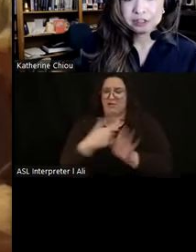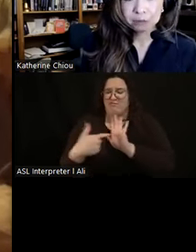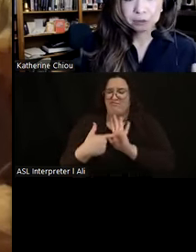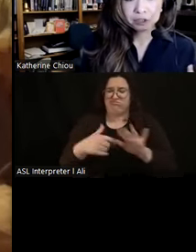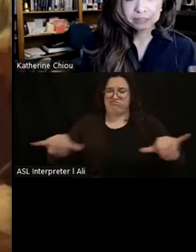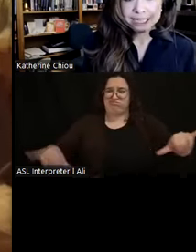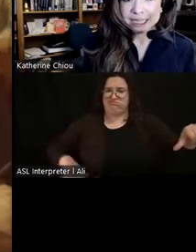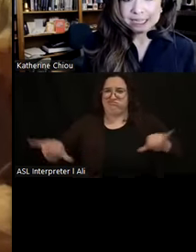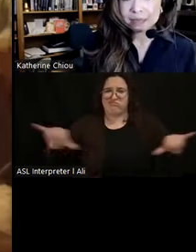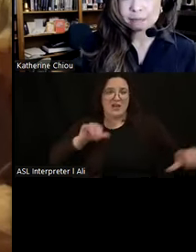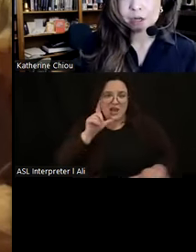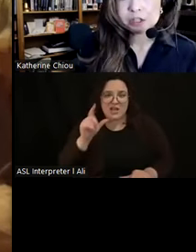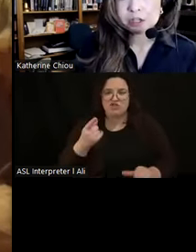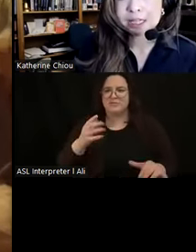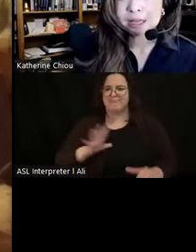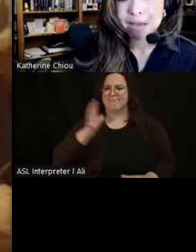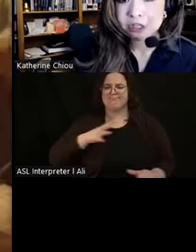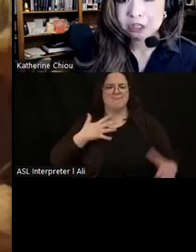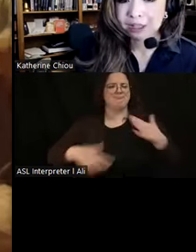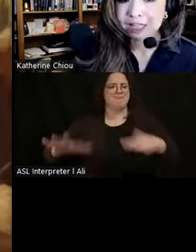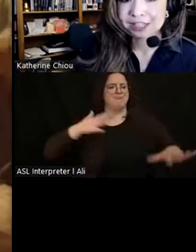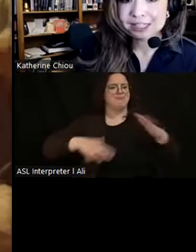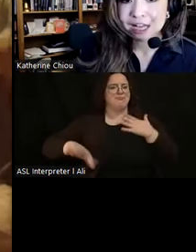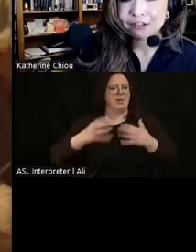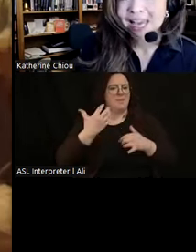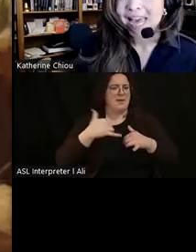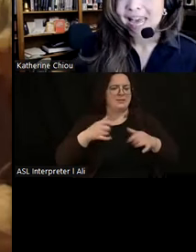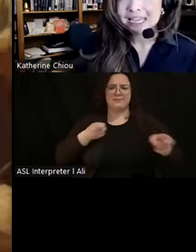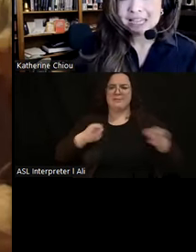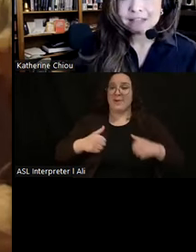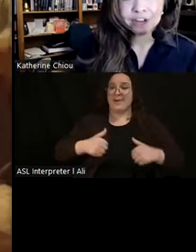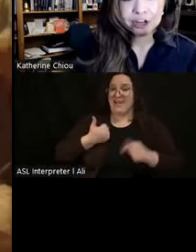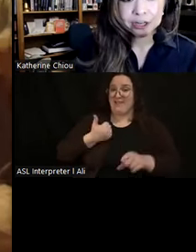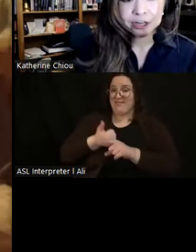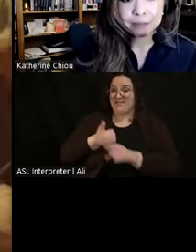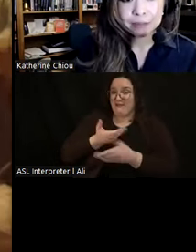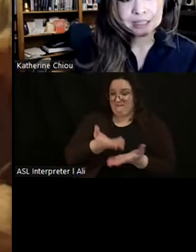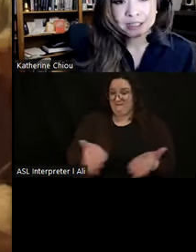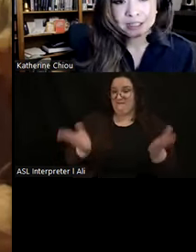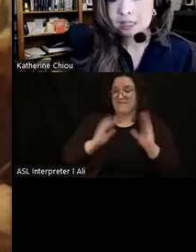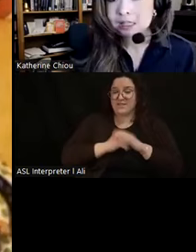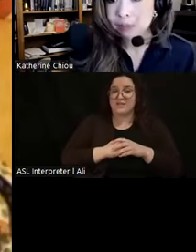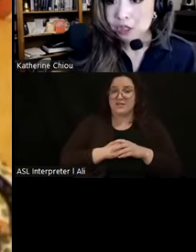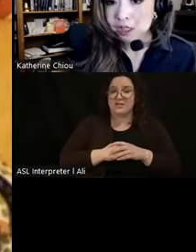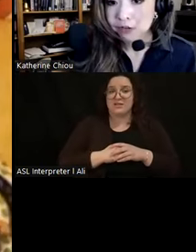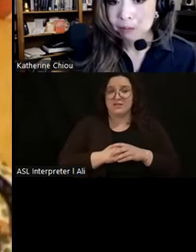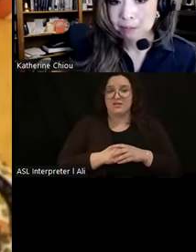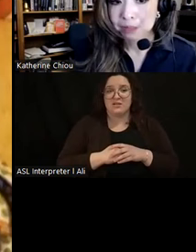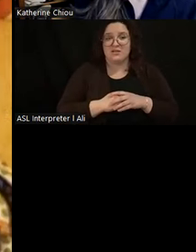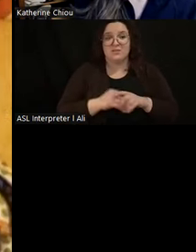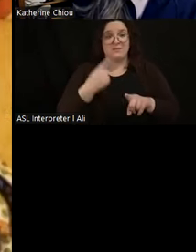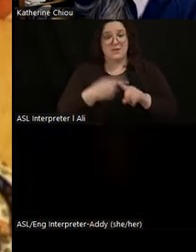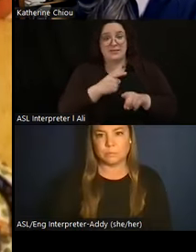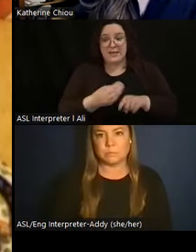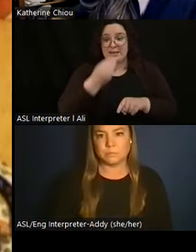in their ceremonial regalia, but also in the command over life itself and in the very presentation and consumption of human